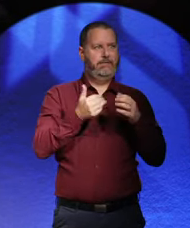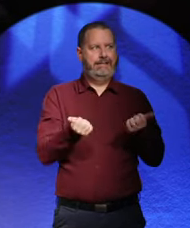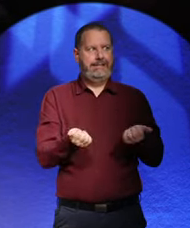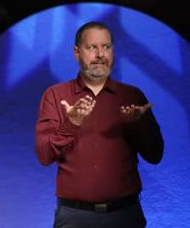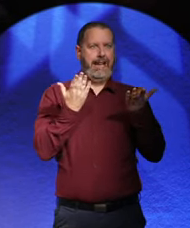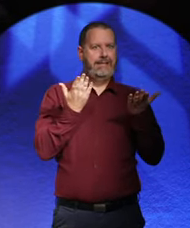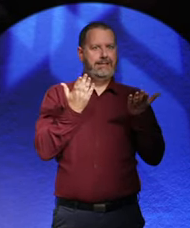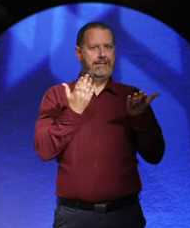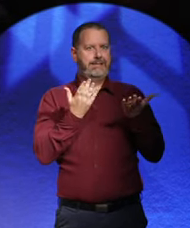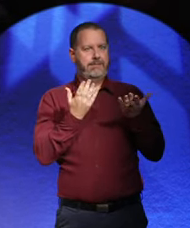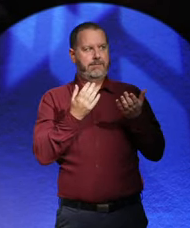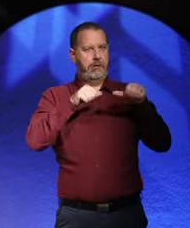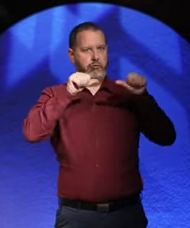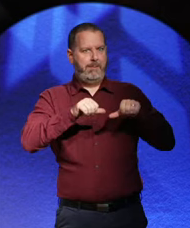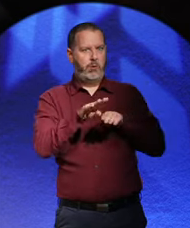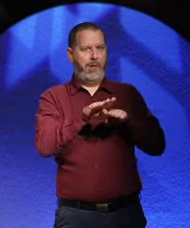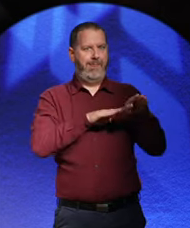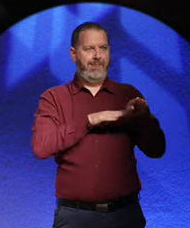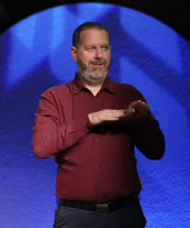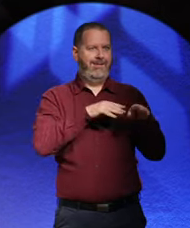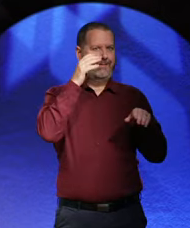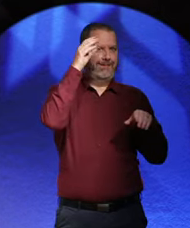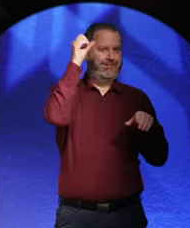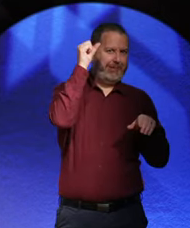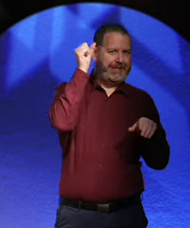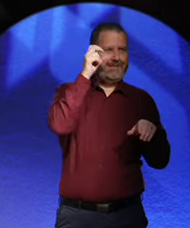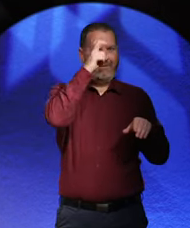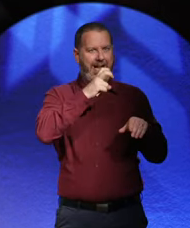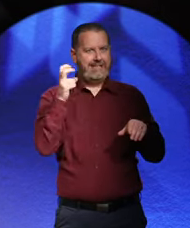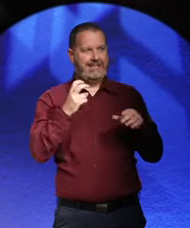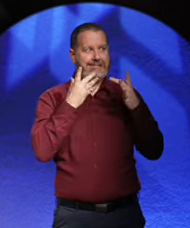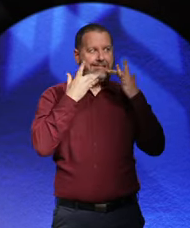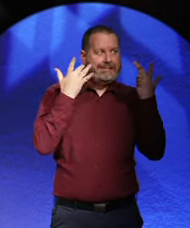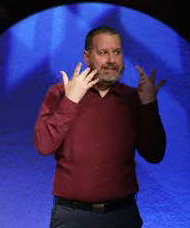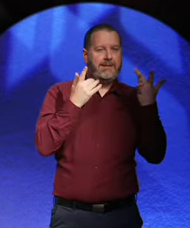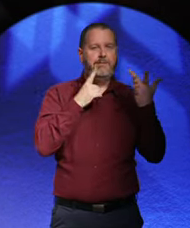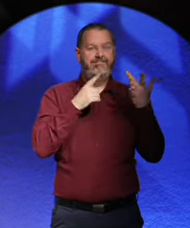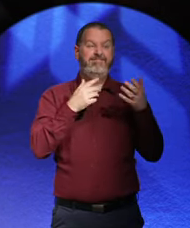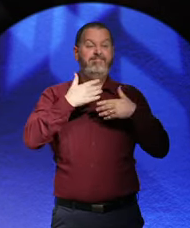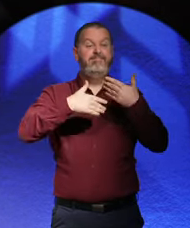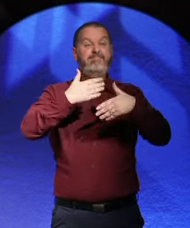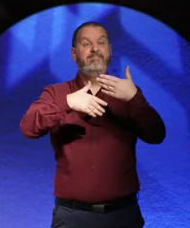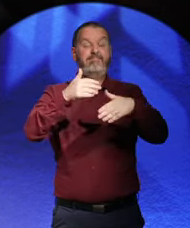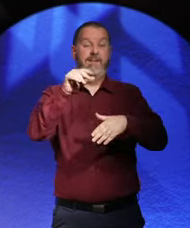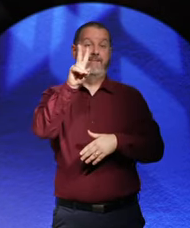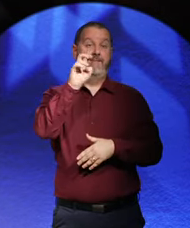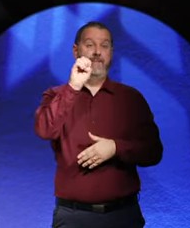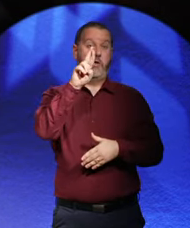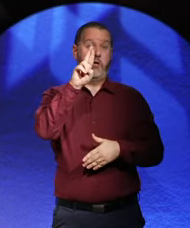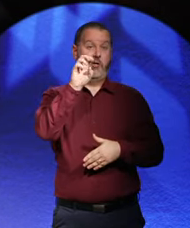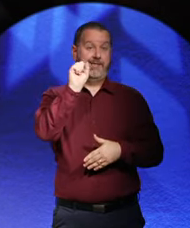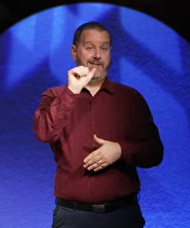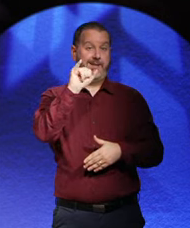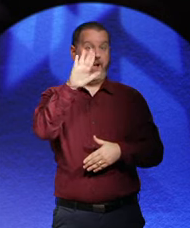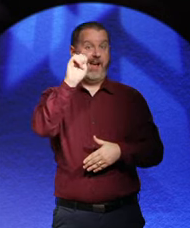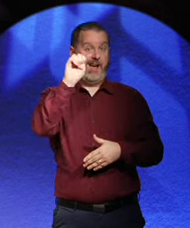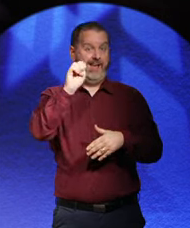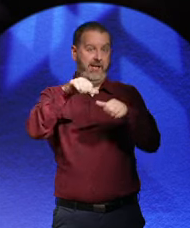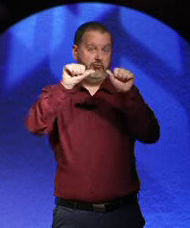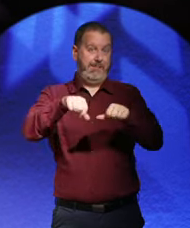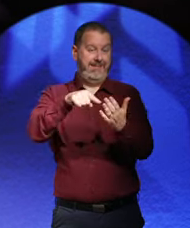to please the allies in that way. Of course, that led to the Versailles Treaty, which was a disaster, of course. Yeah.